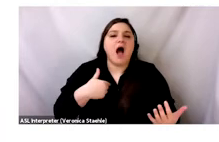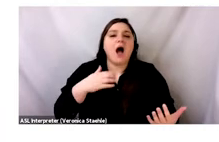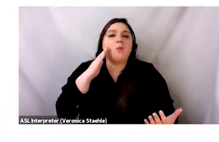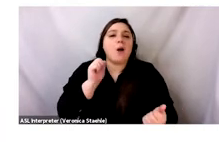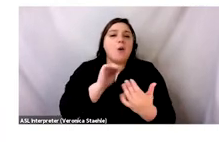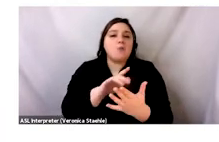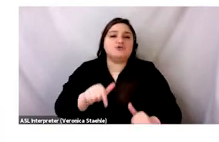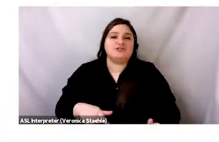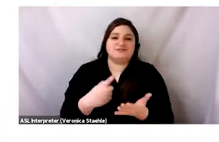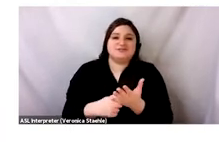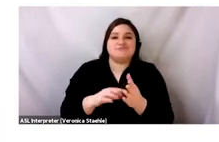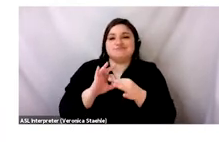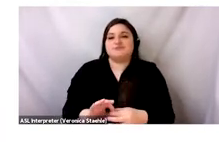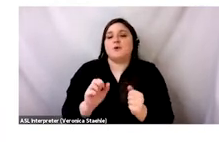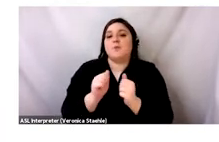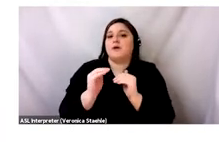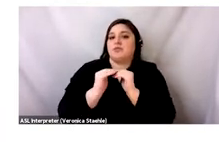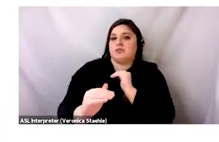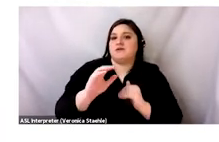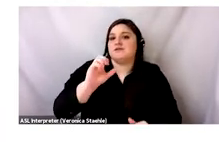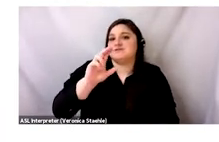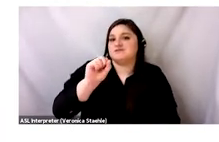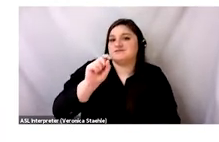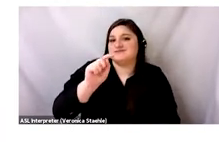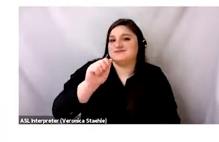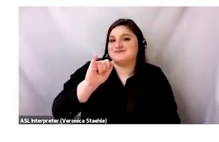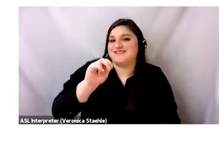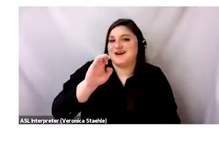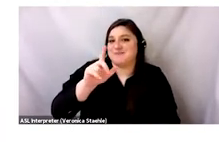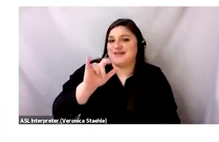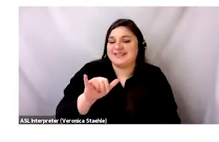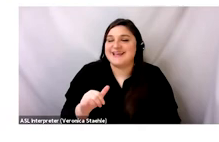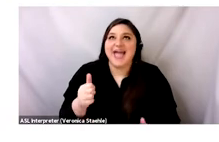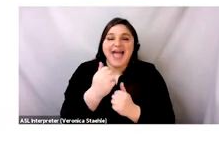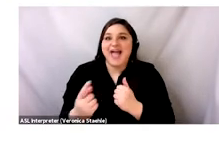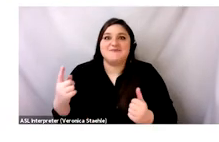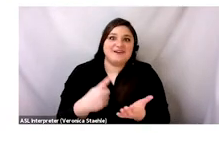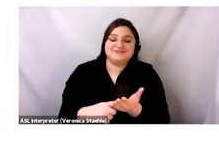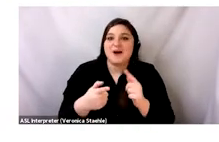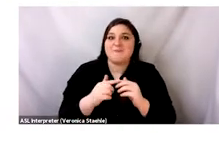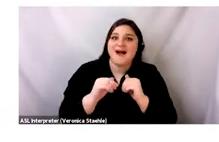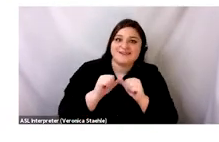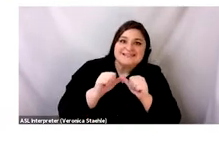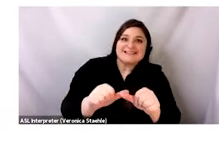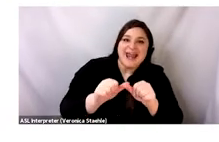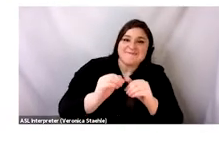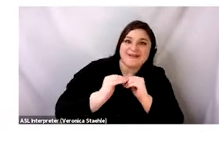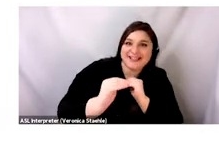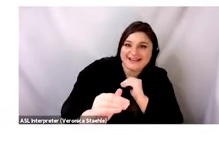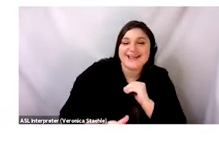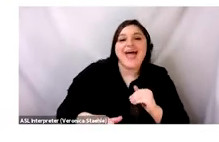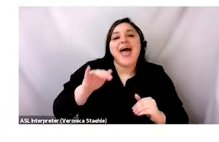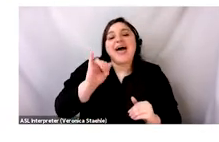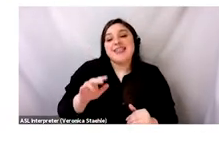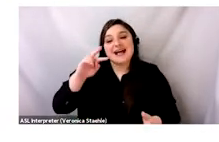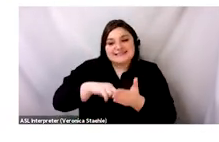from the angle of sustainability. So we often hear, I mean, sustainability is the trend. Yeah, everyone is talking